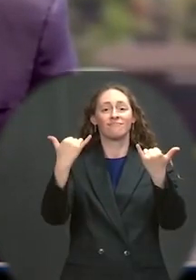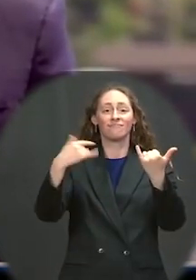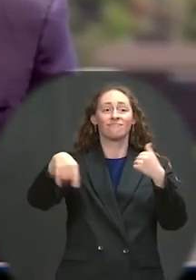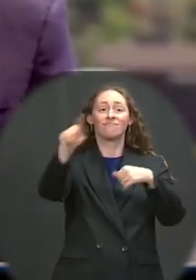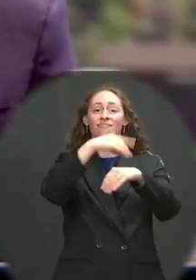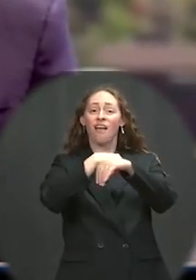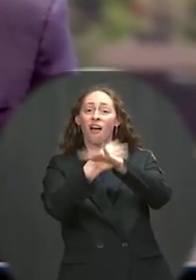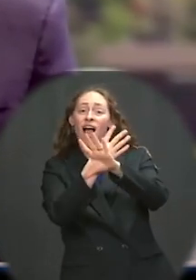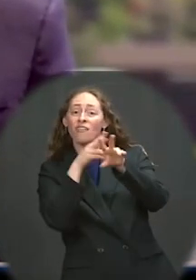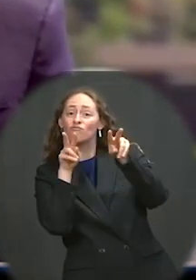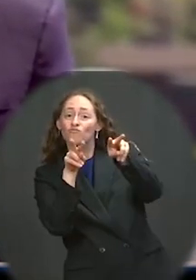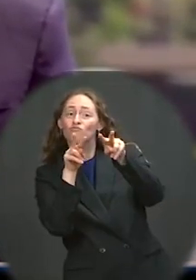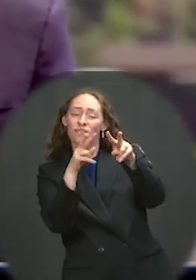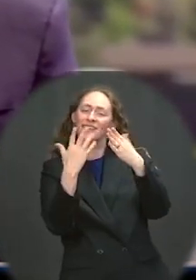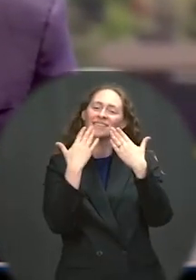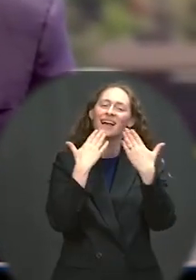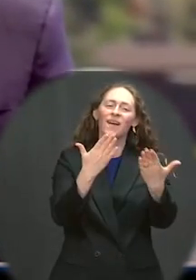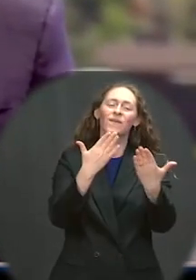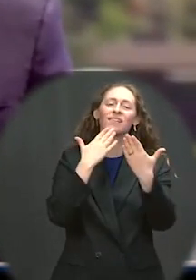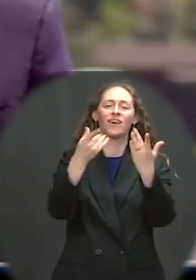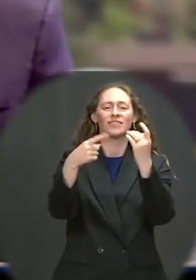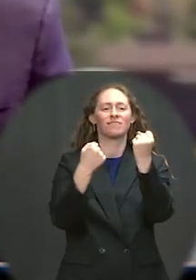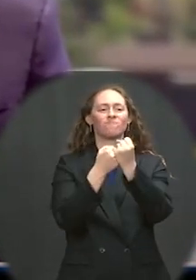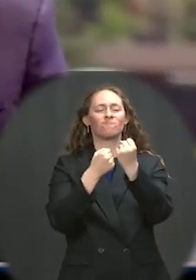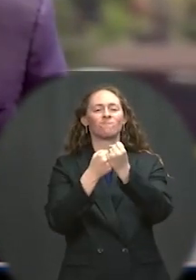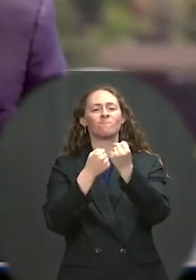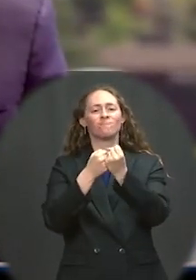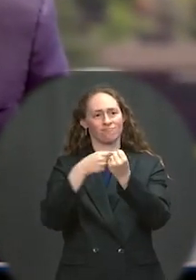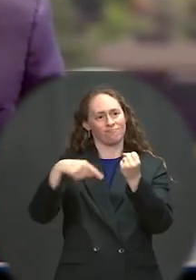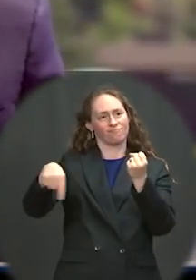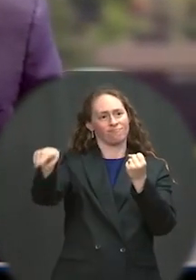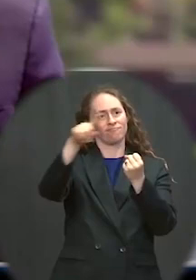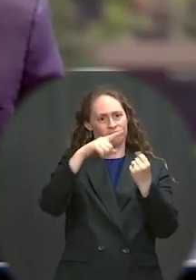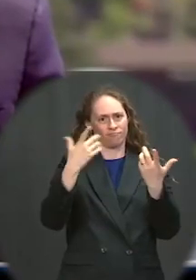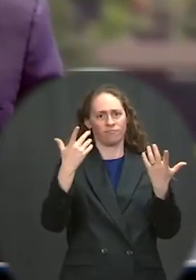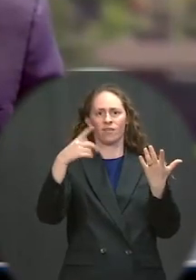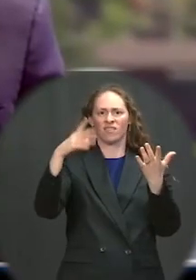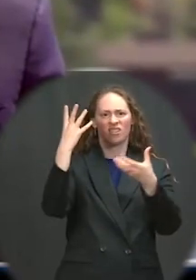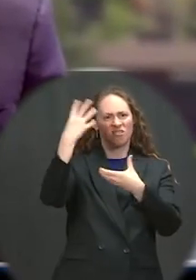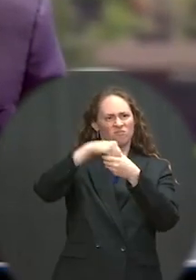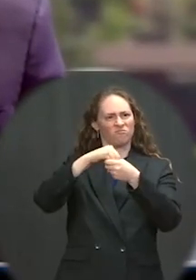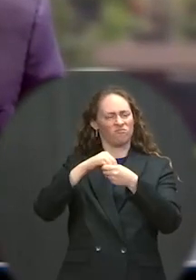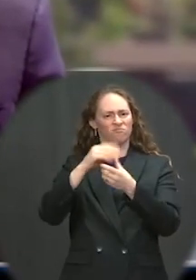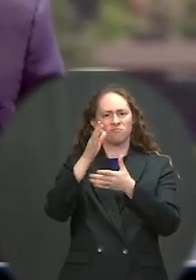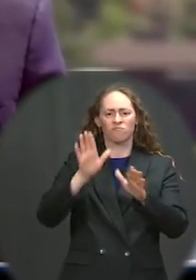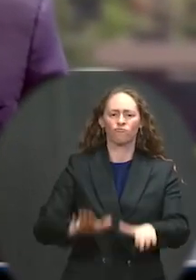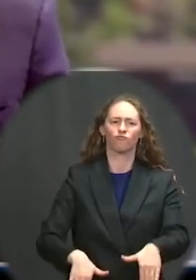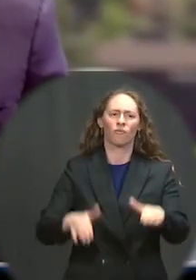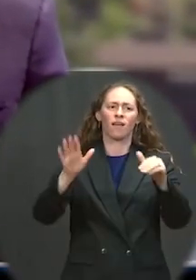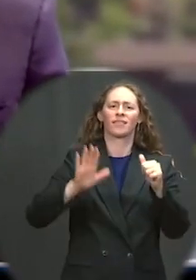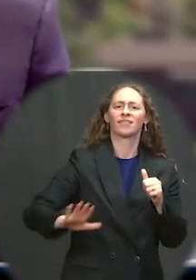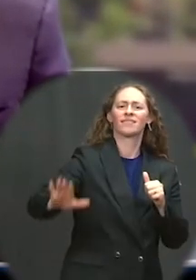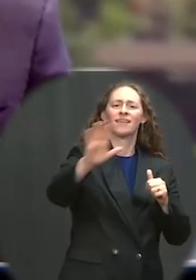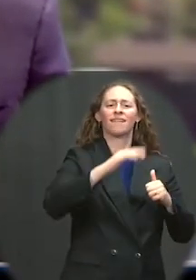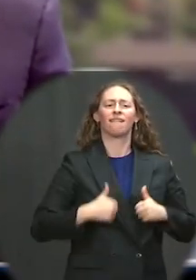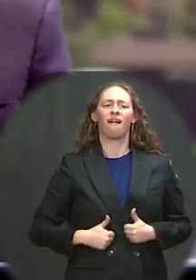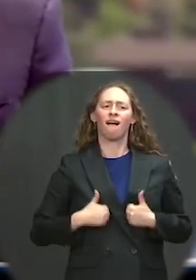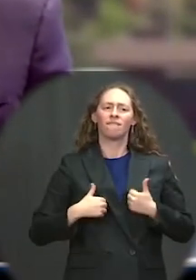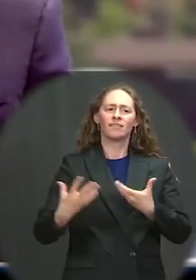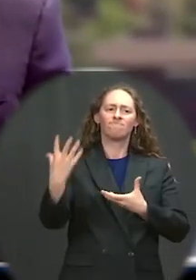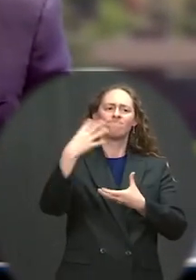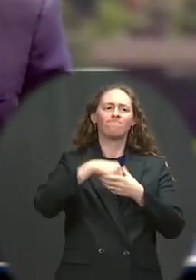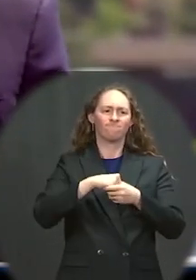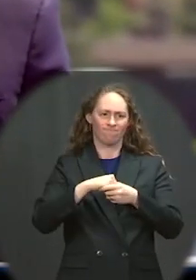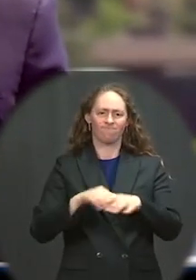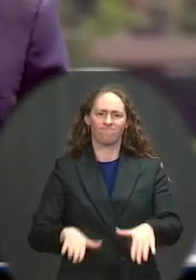raised these cadets to be fierce patriots, as well as young people of incredible courage and determination. You are the ones who